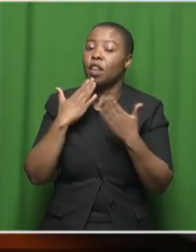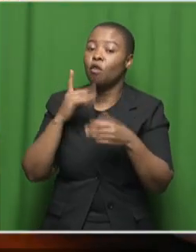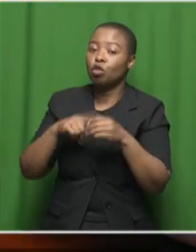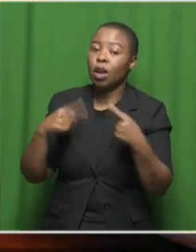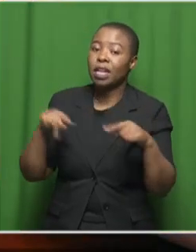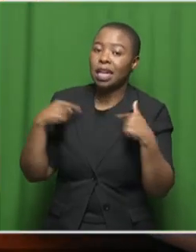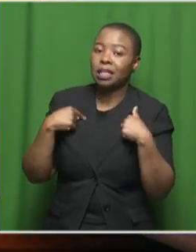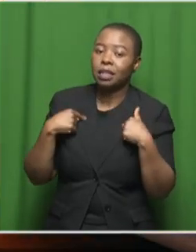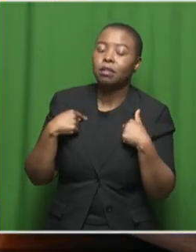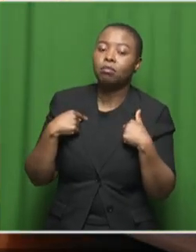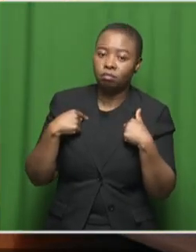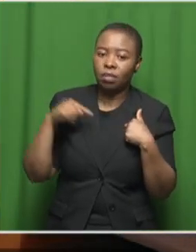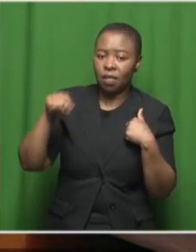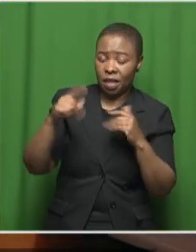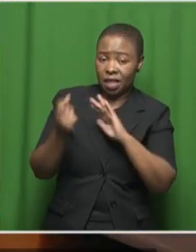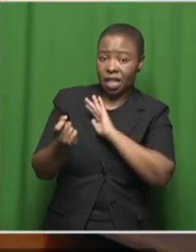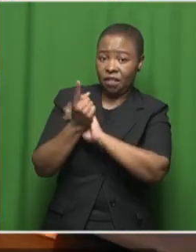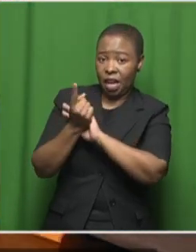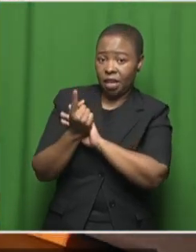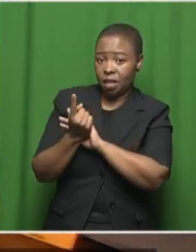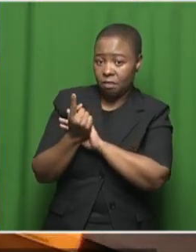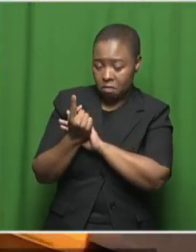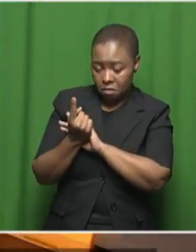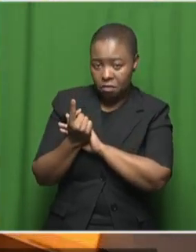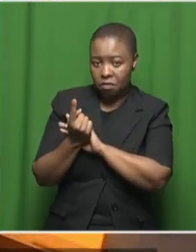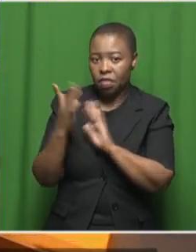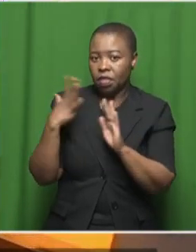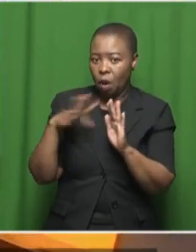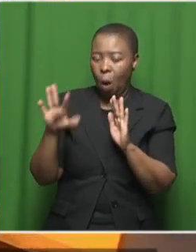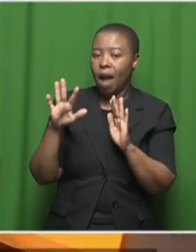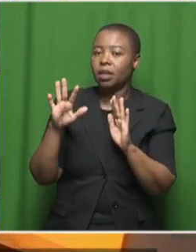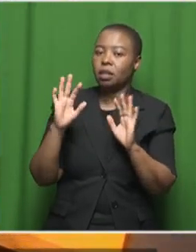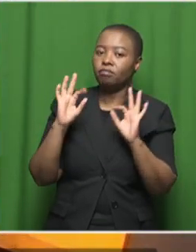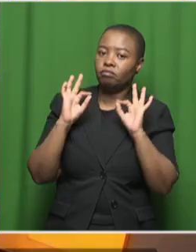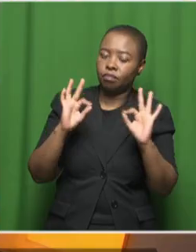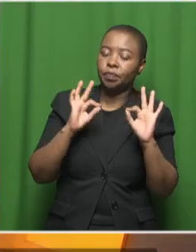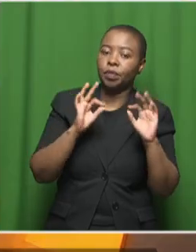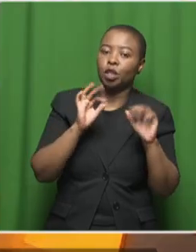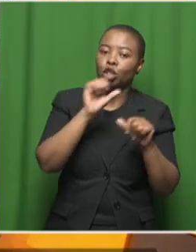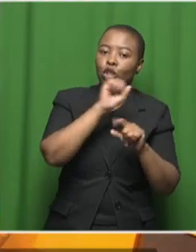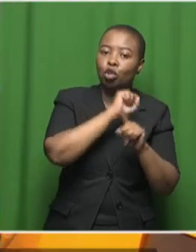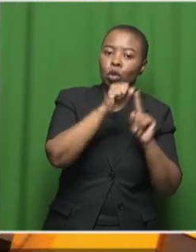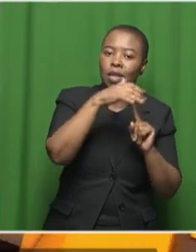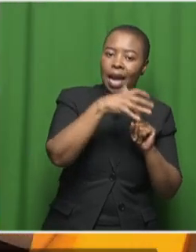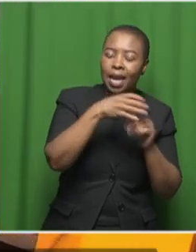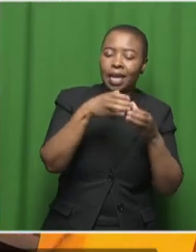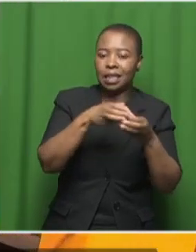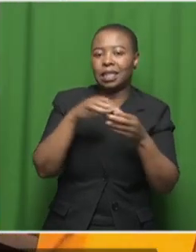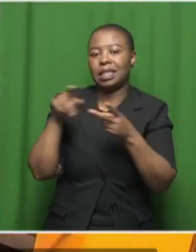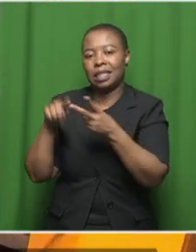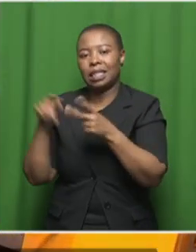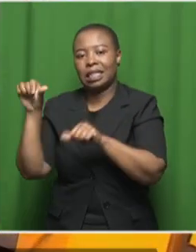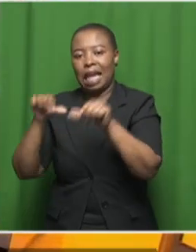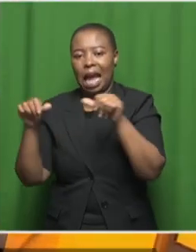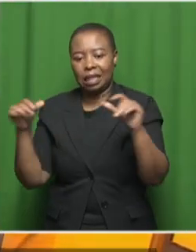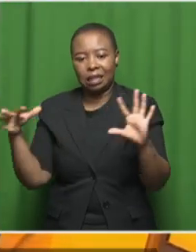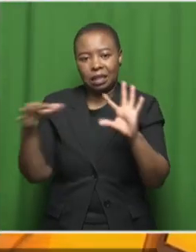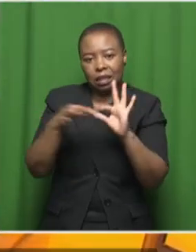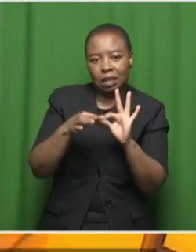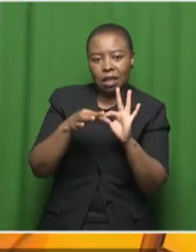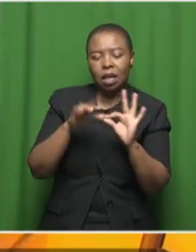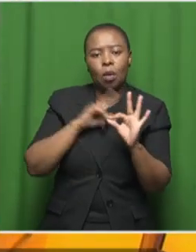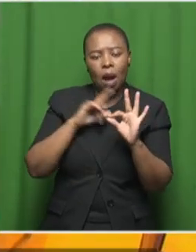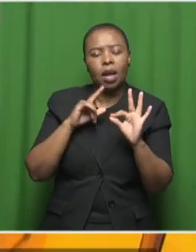joining us and this event of course claim aims to close the gap between society and science because you know that science has an impact on every aspect of